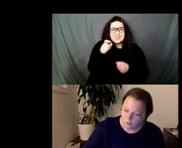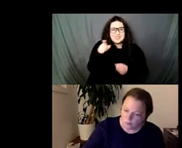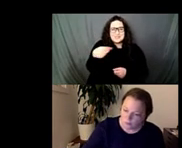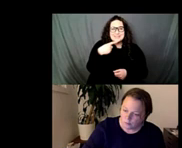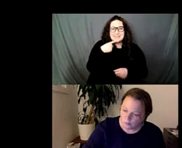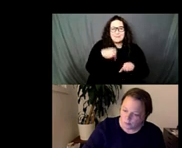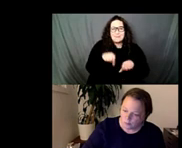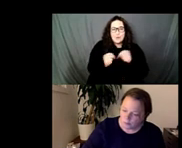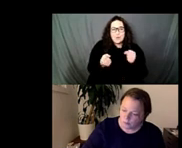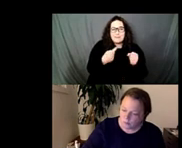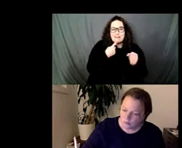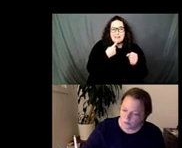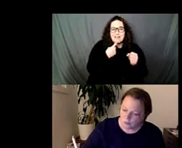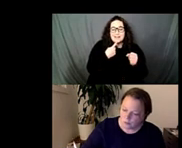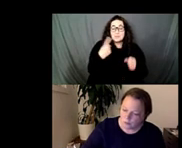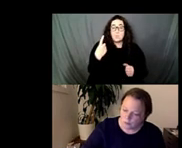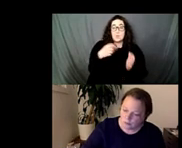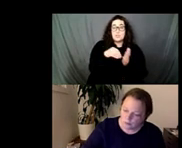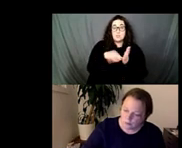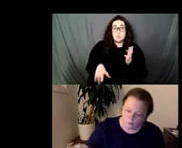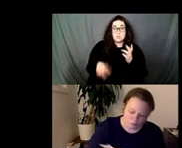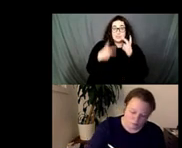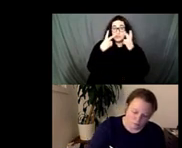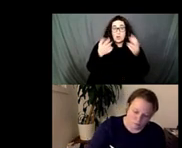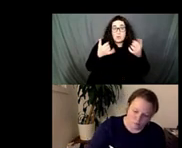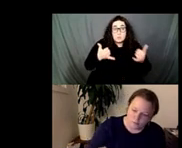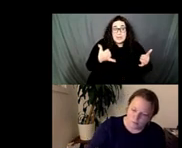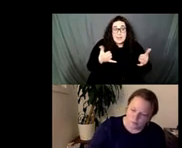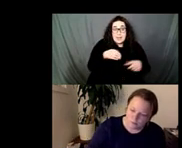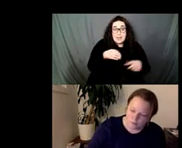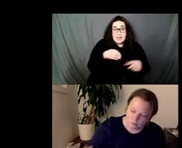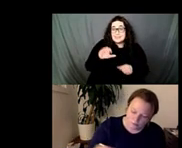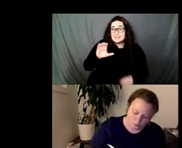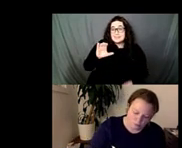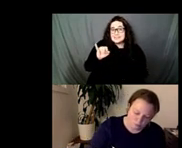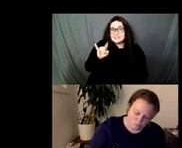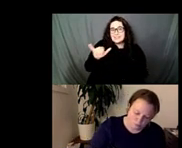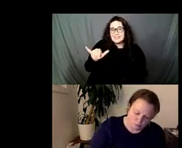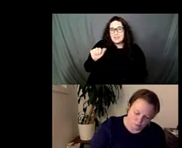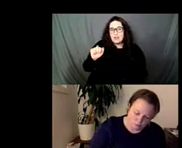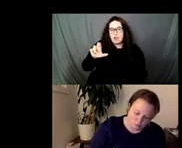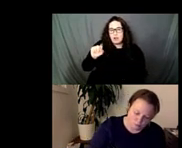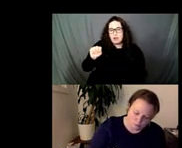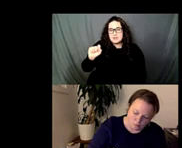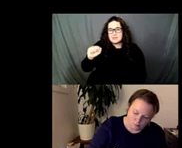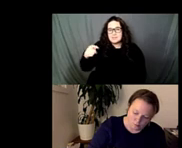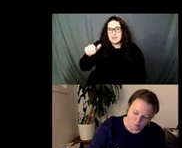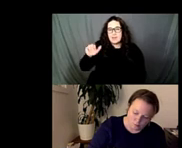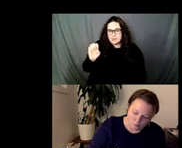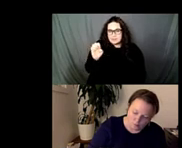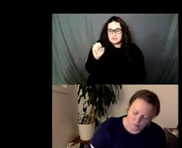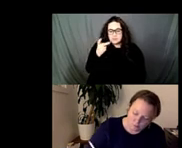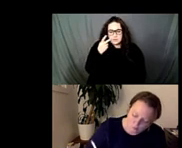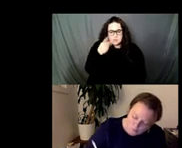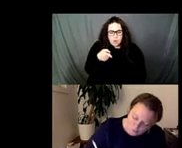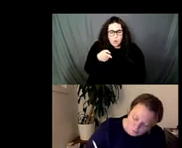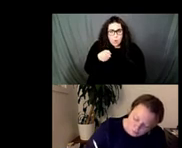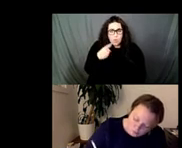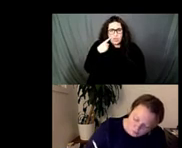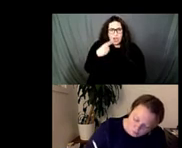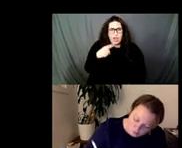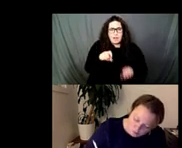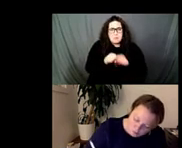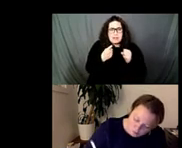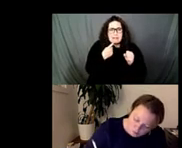also said that she thought it was broken glass when she first looked at it which I thought was a really interesting contrast